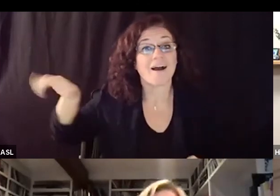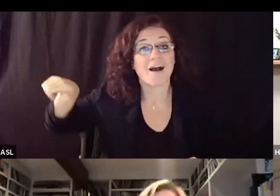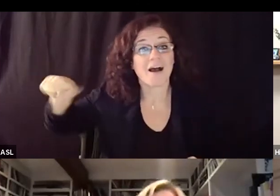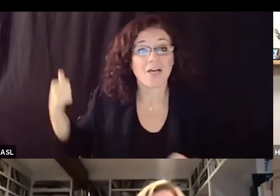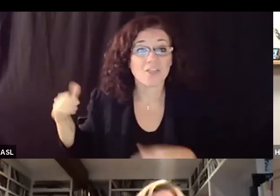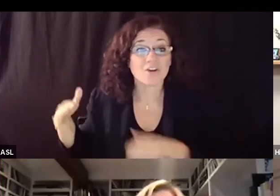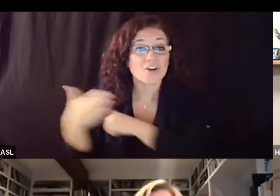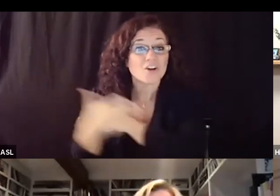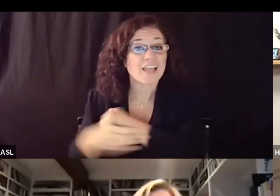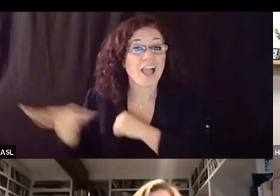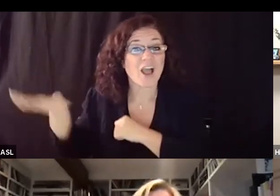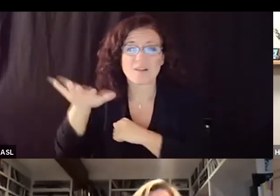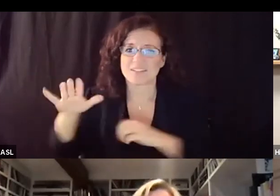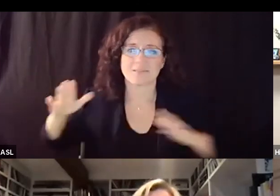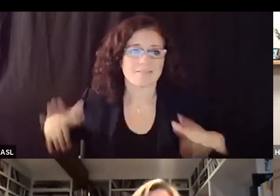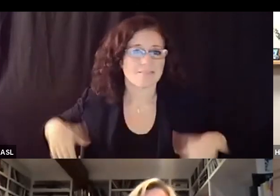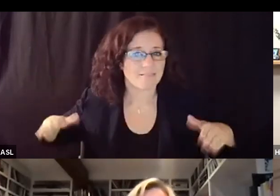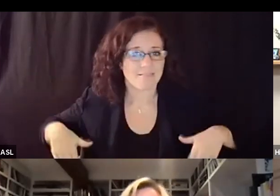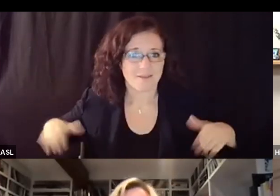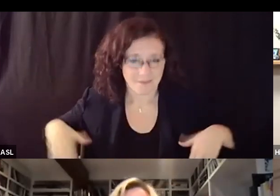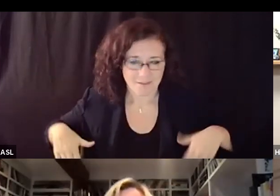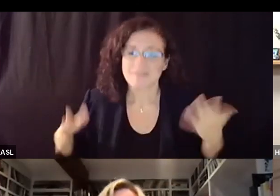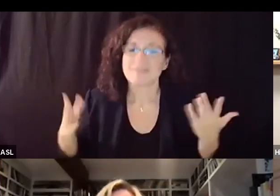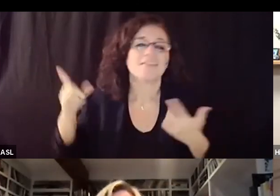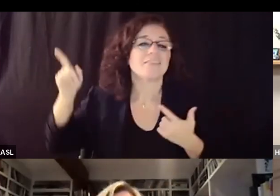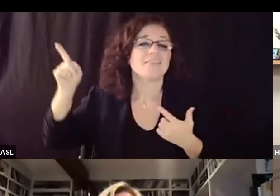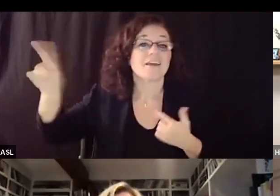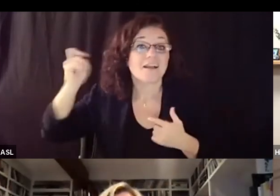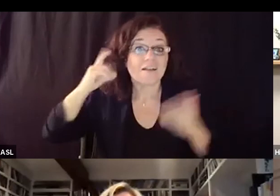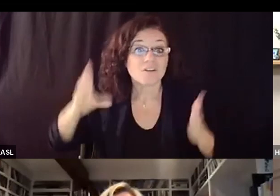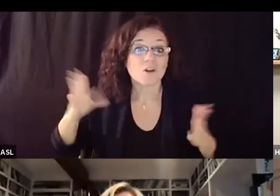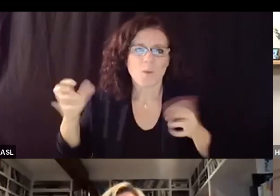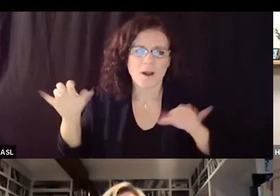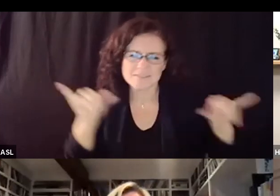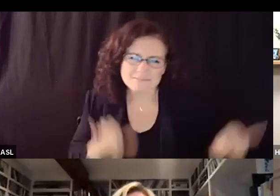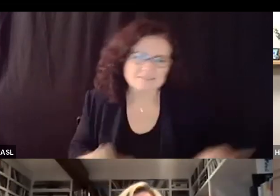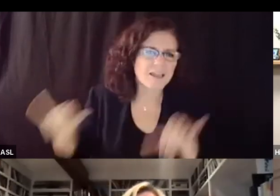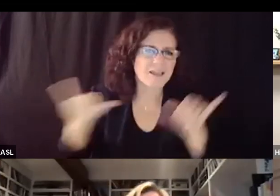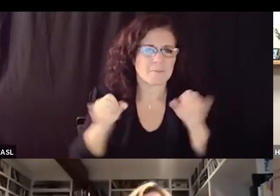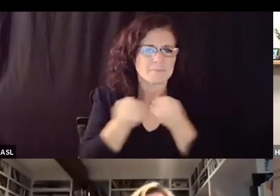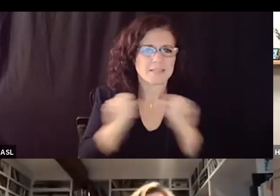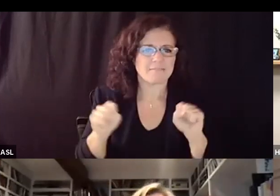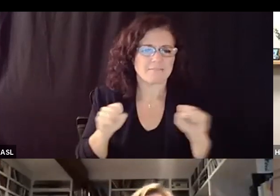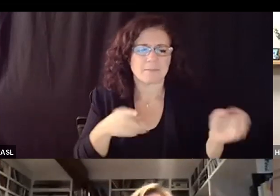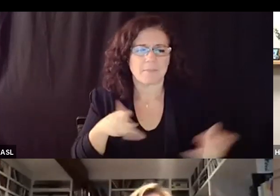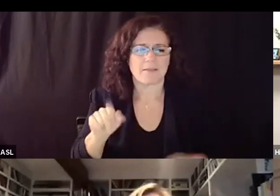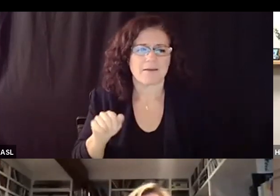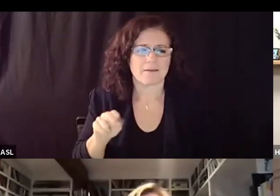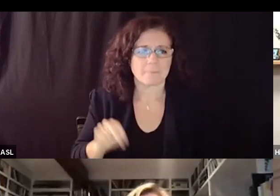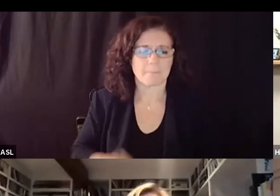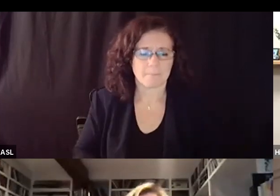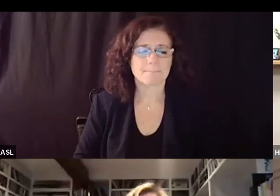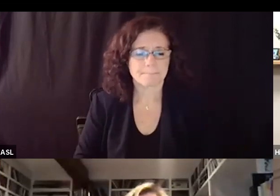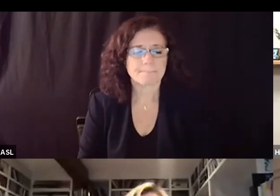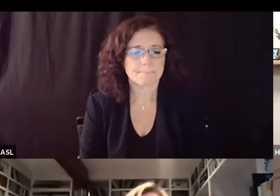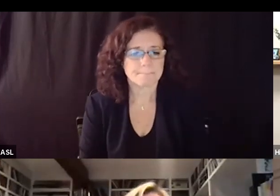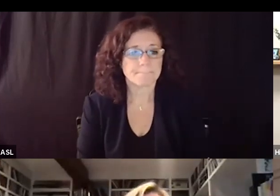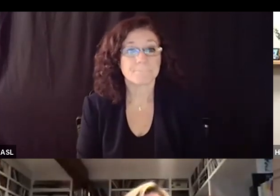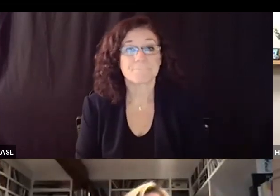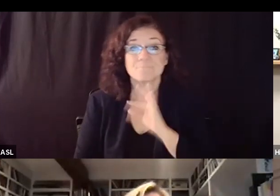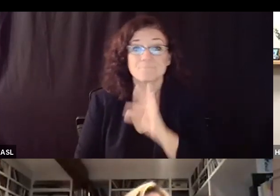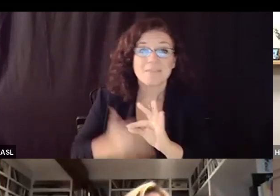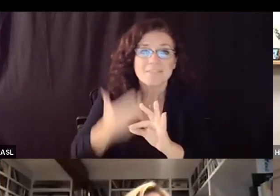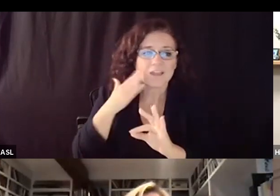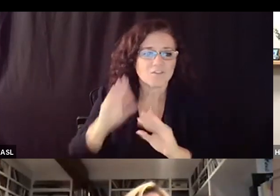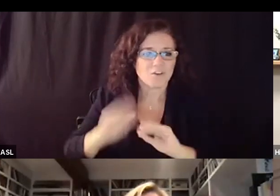we want consistency we want safety across the state thank you so much for clarifying that i also wanted to say that i'm